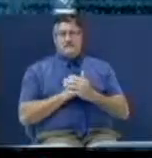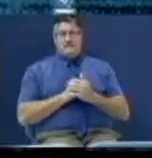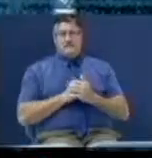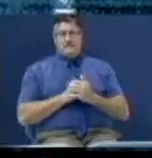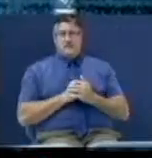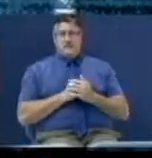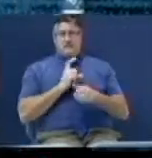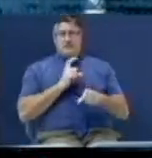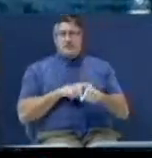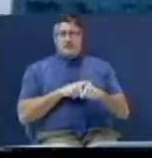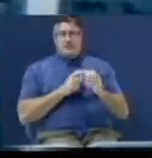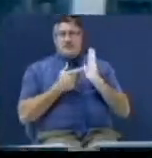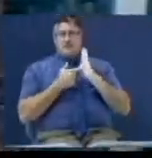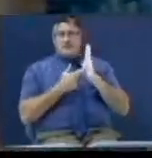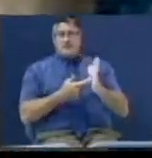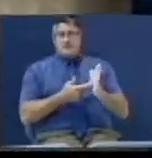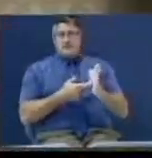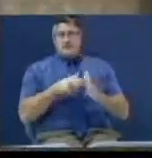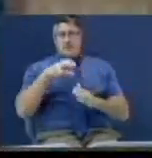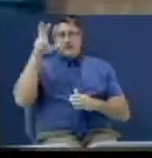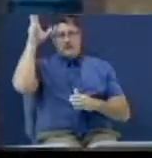It's time to show Satan the door.